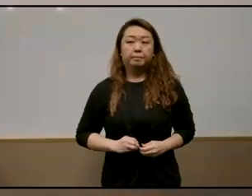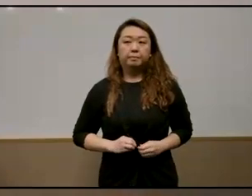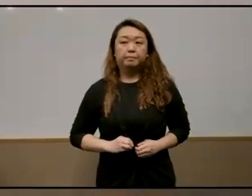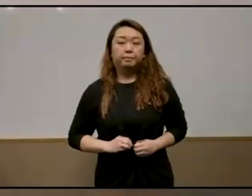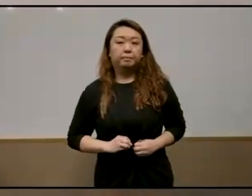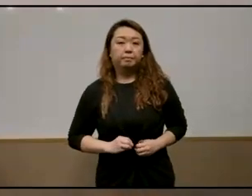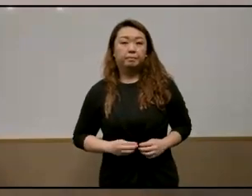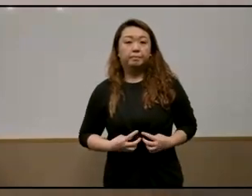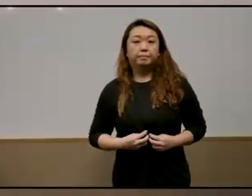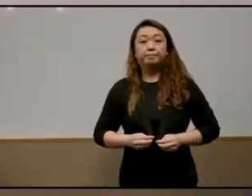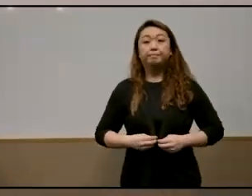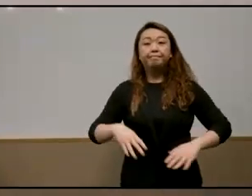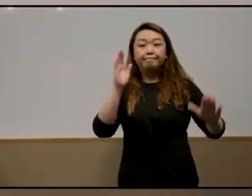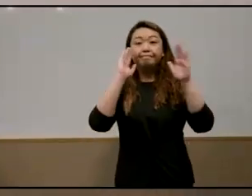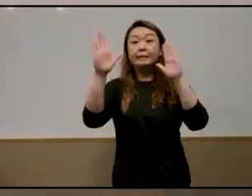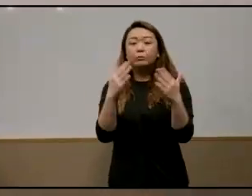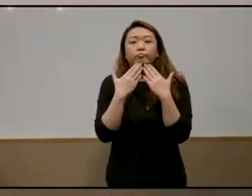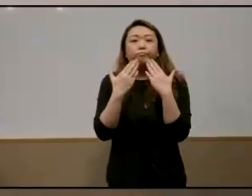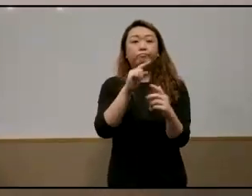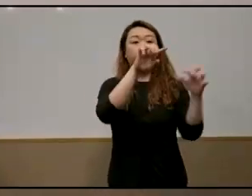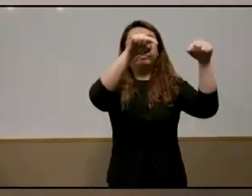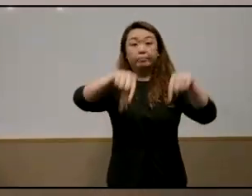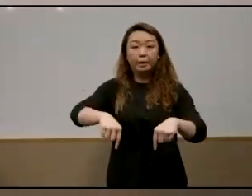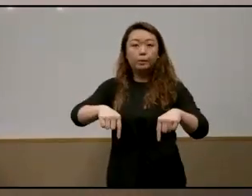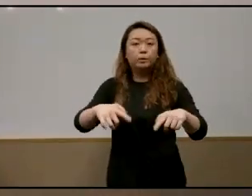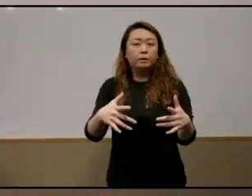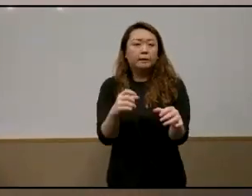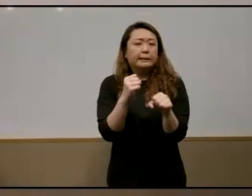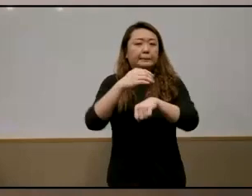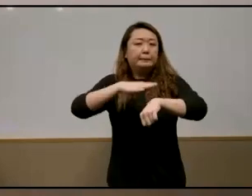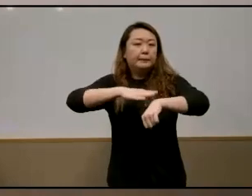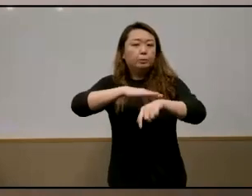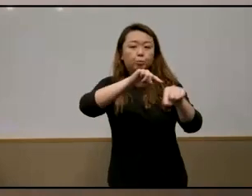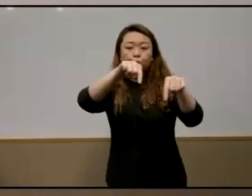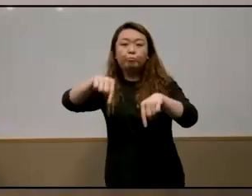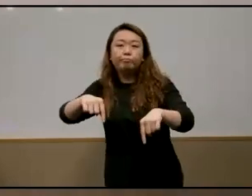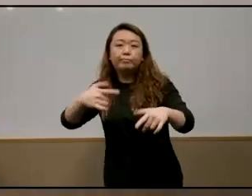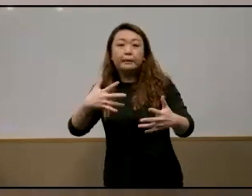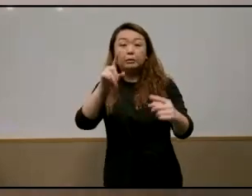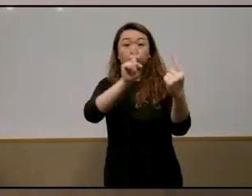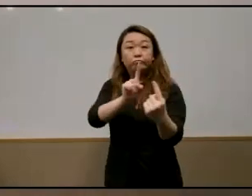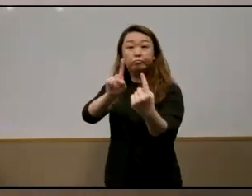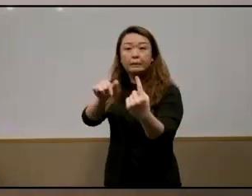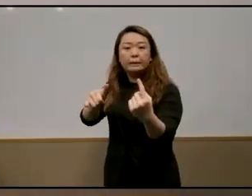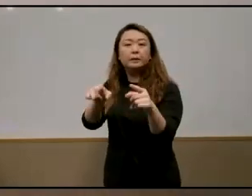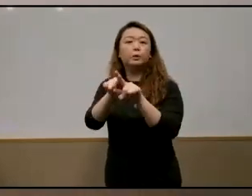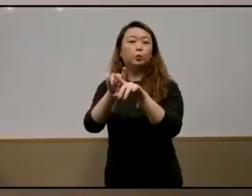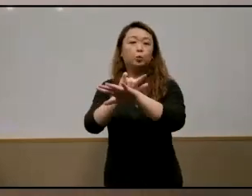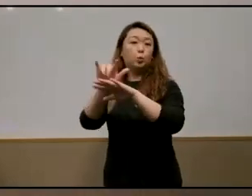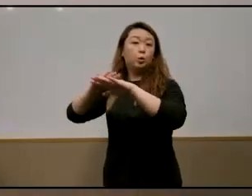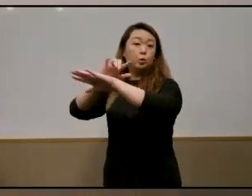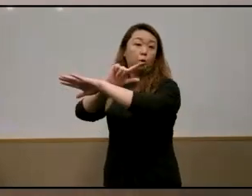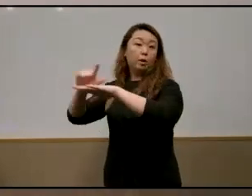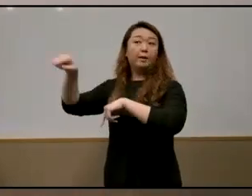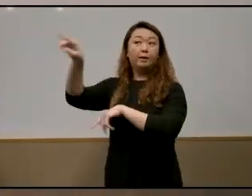and thank you all so much for being here for making the time to be here both those who are here in person and also those who are joining us